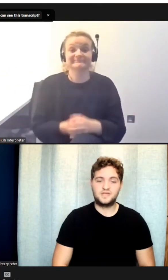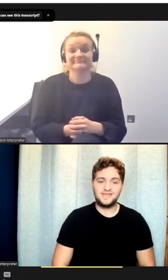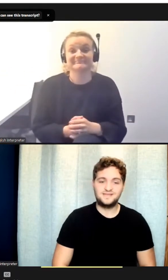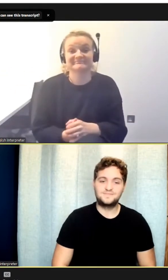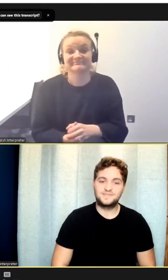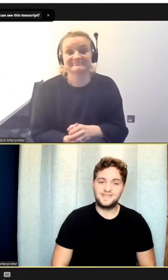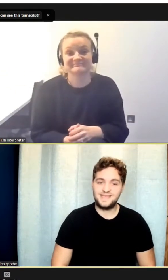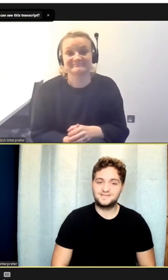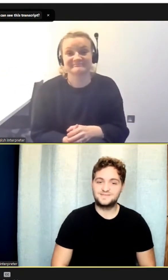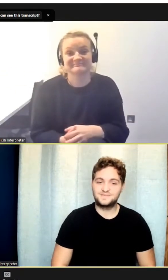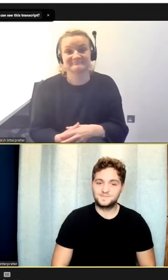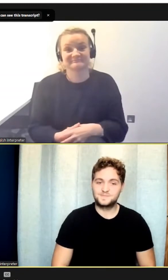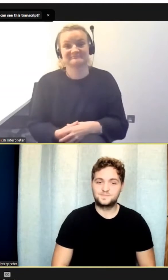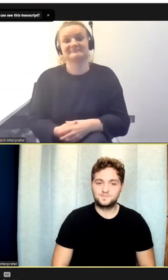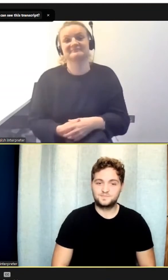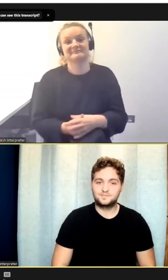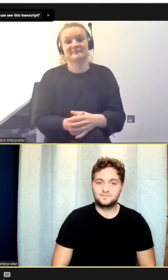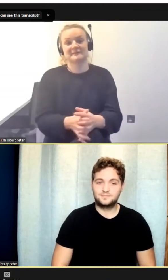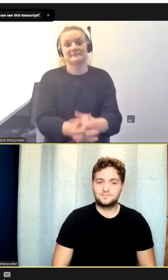Okay, yeah.